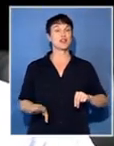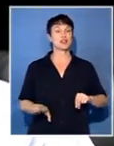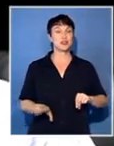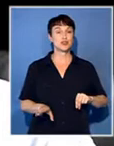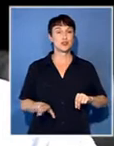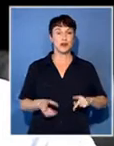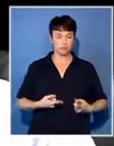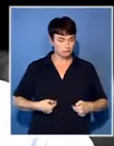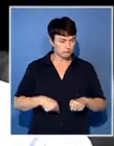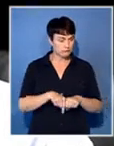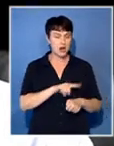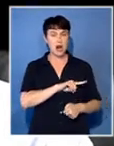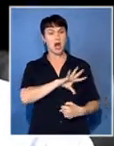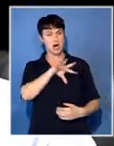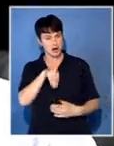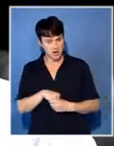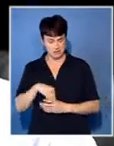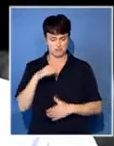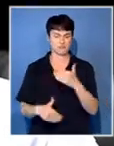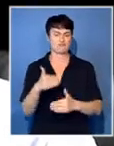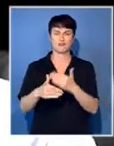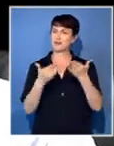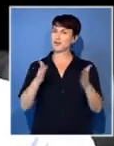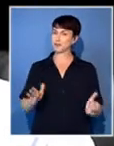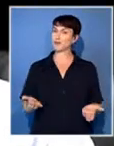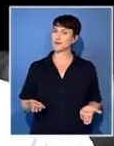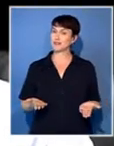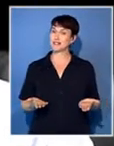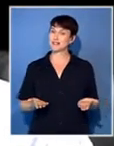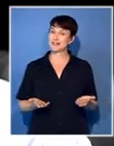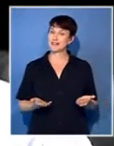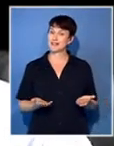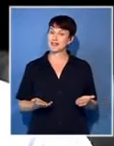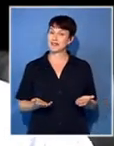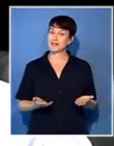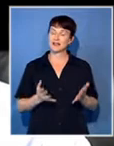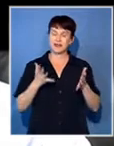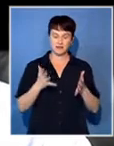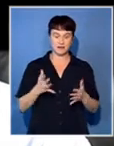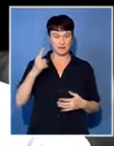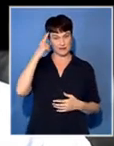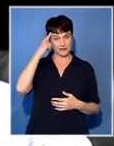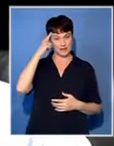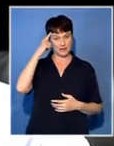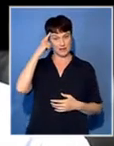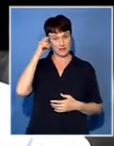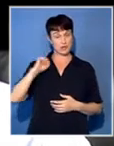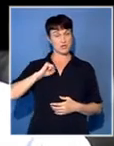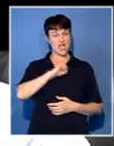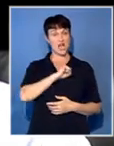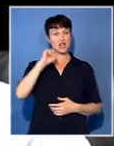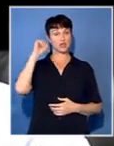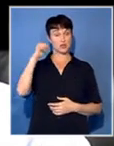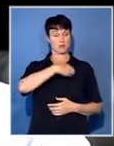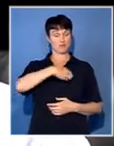agreed to by the Federation and we will display a myth that the president of COSATU refuses to